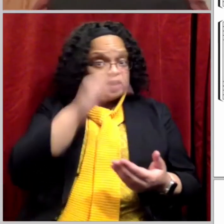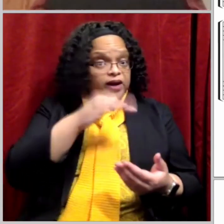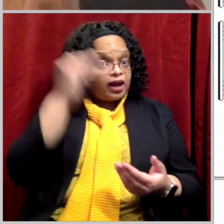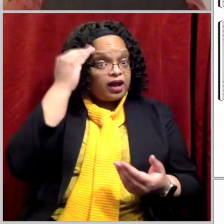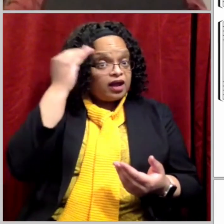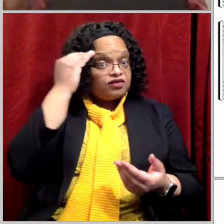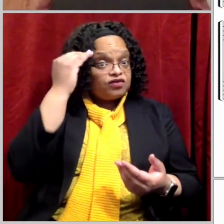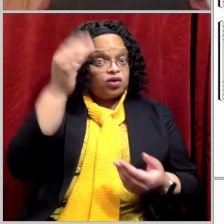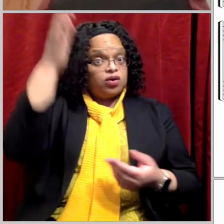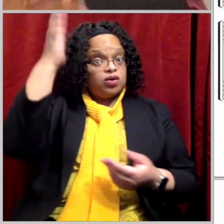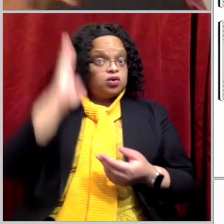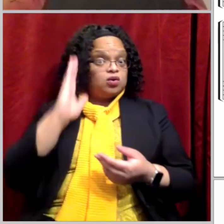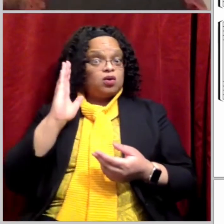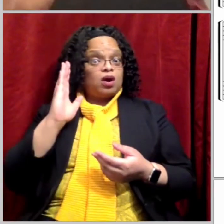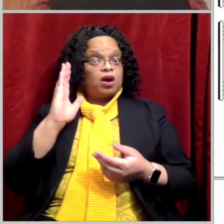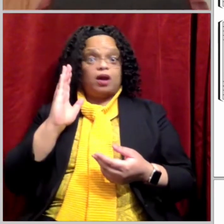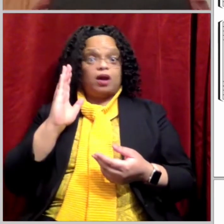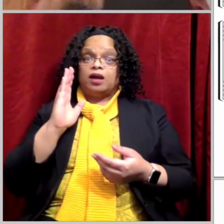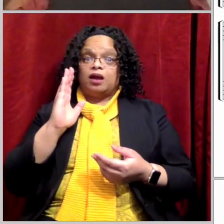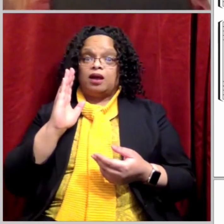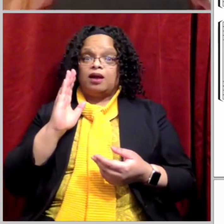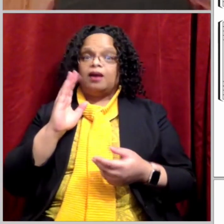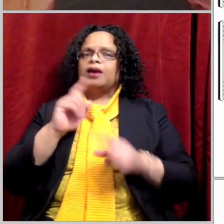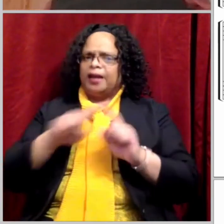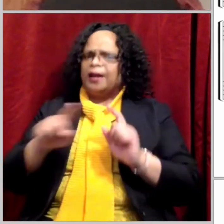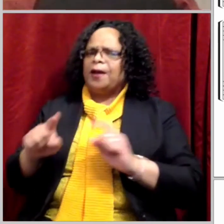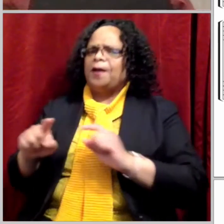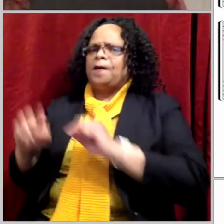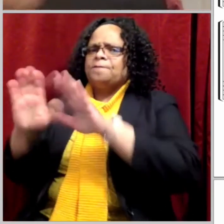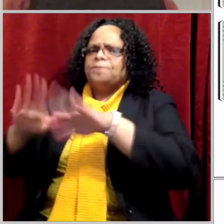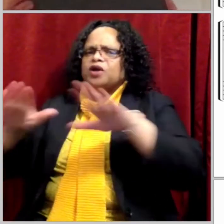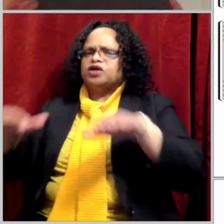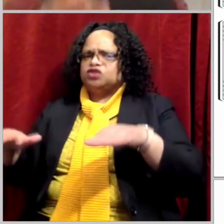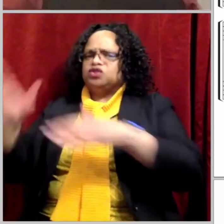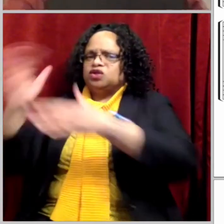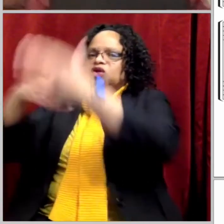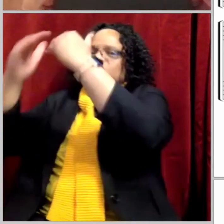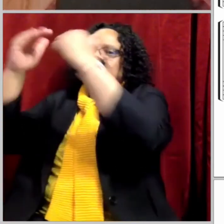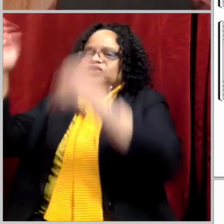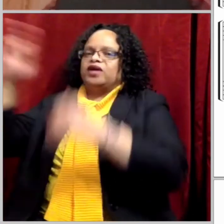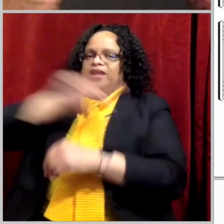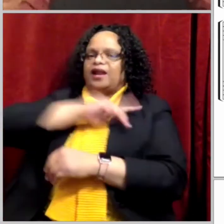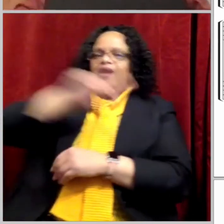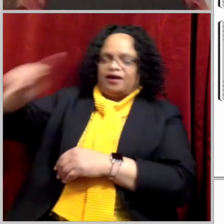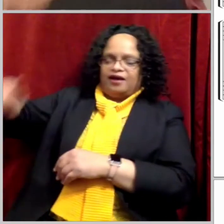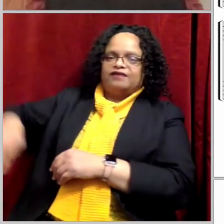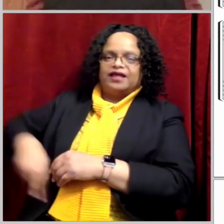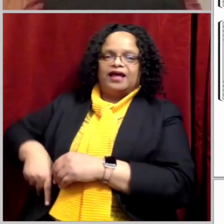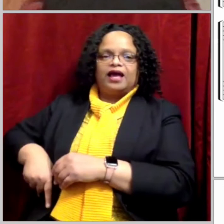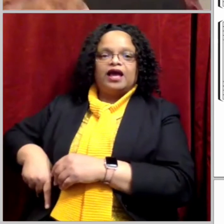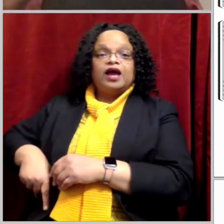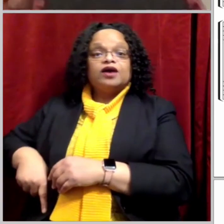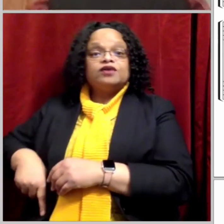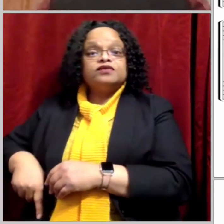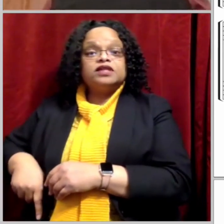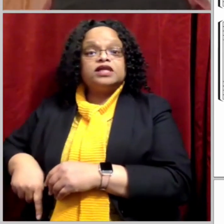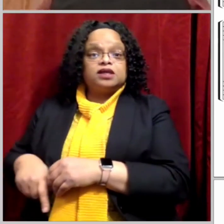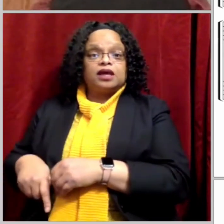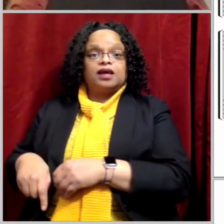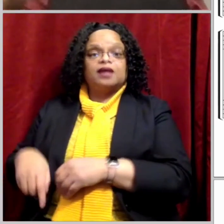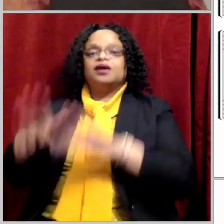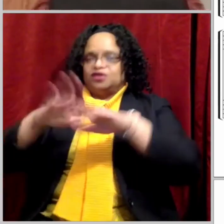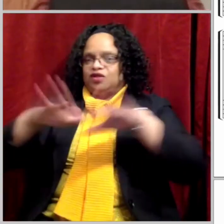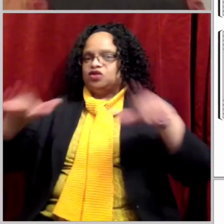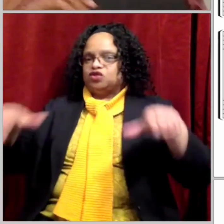Who never knew our God The children of the heavenly